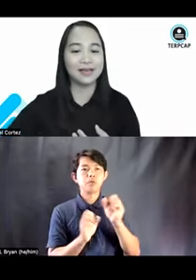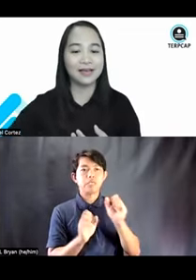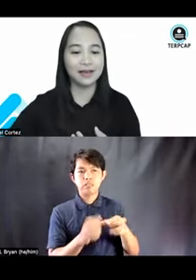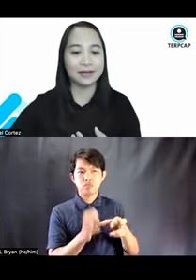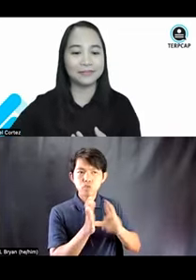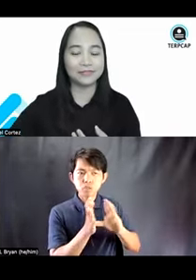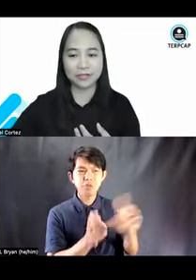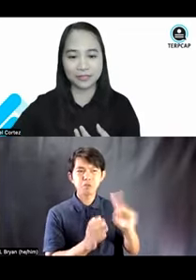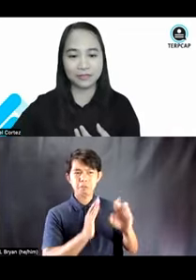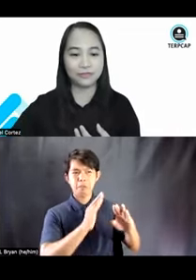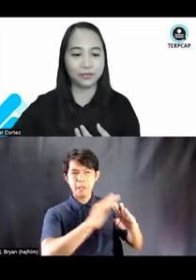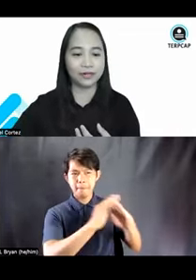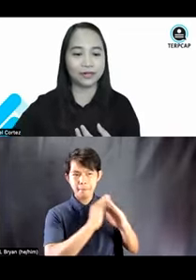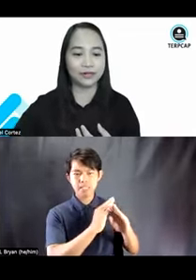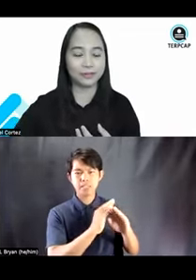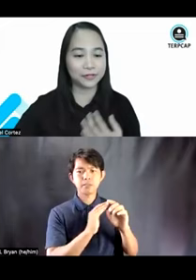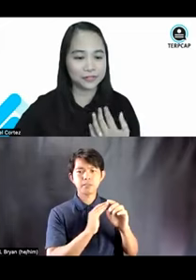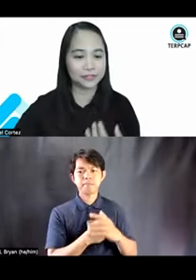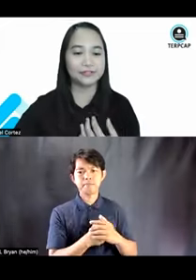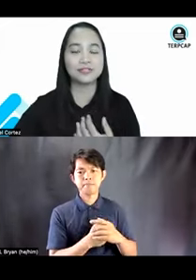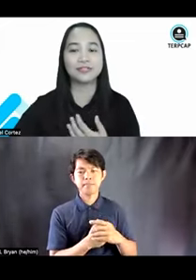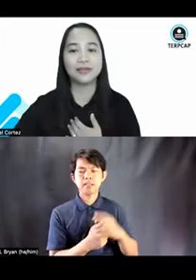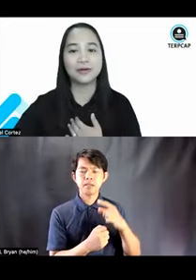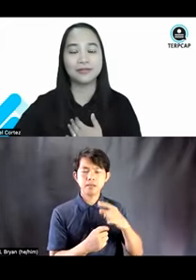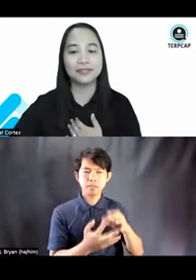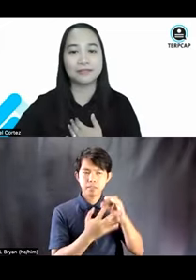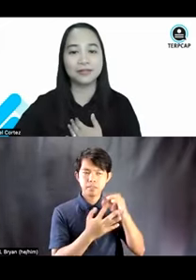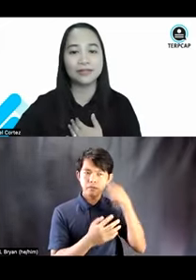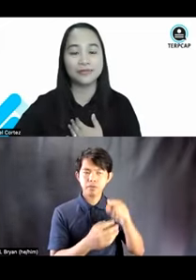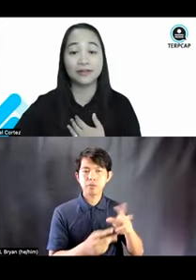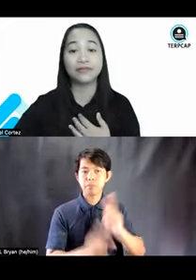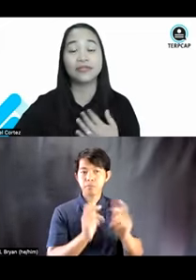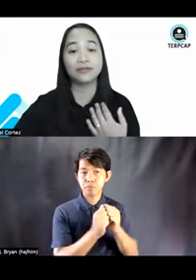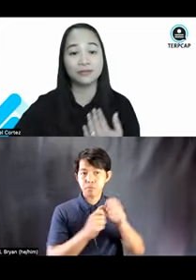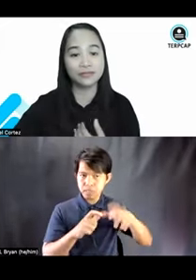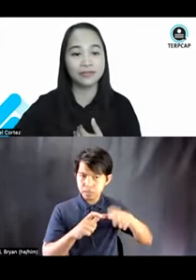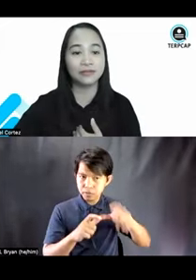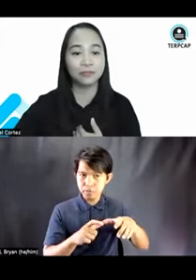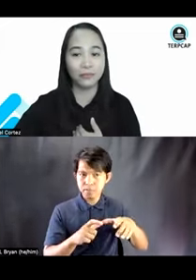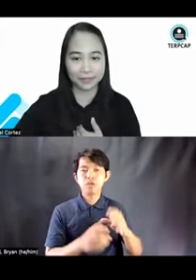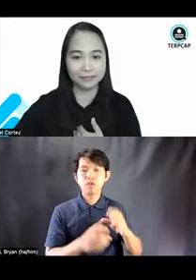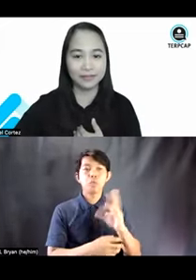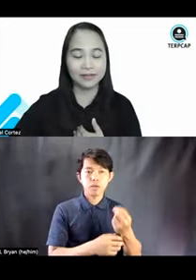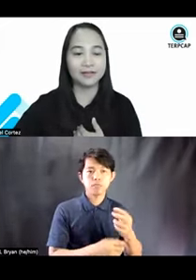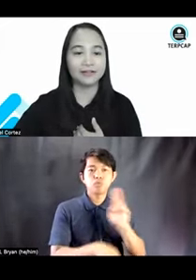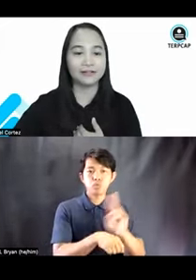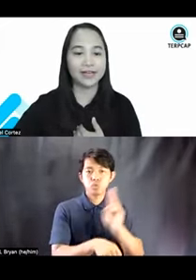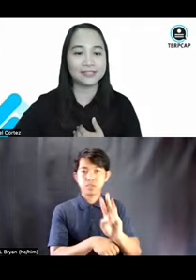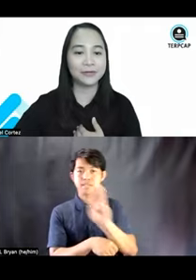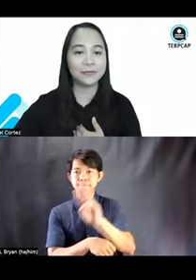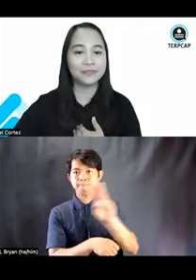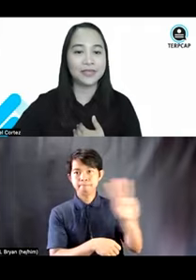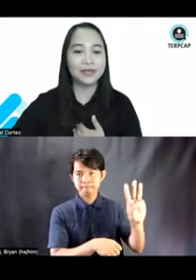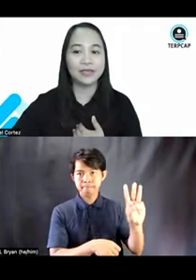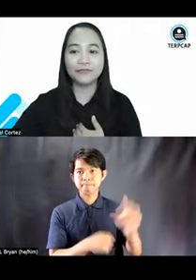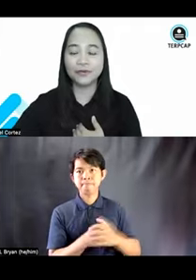especially for persons with disabilities whenever they are using the web. All right.